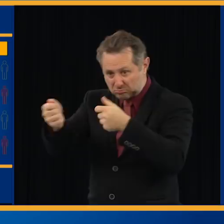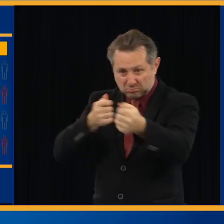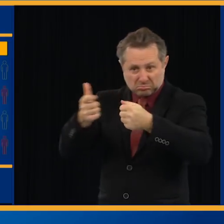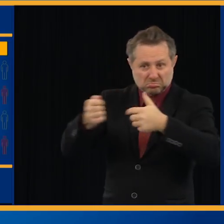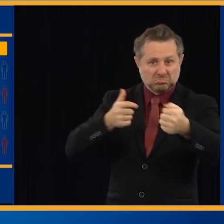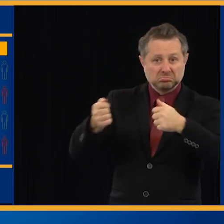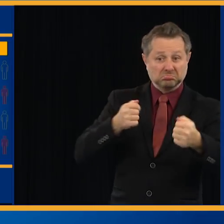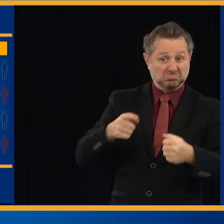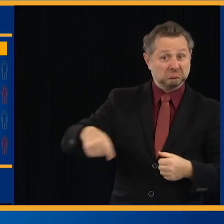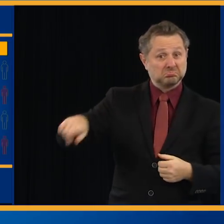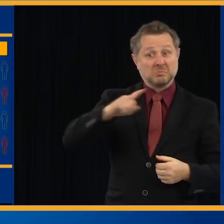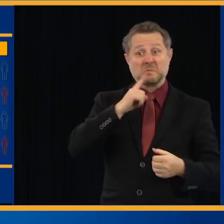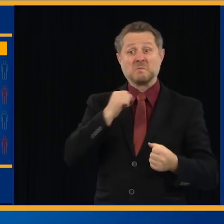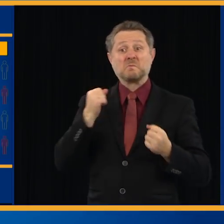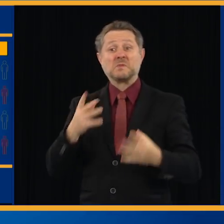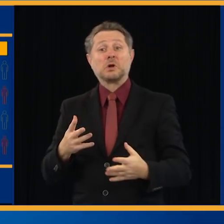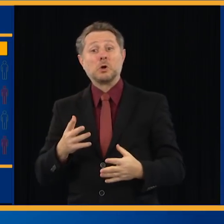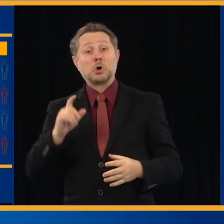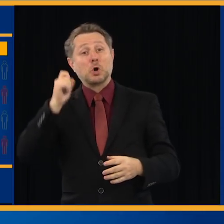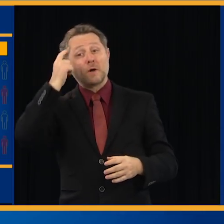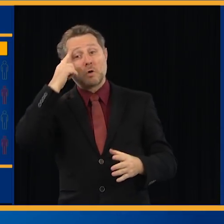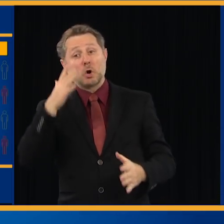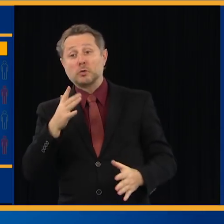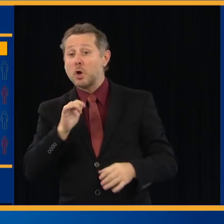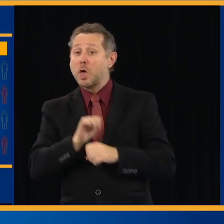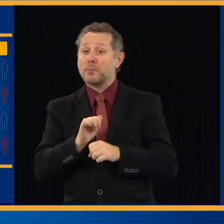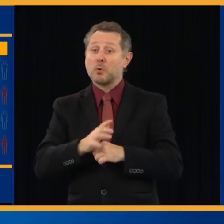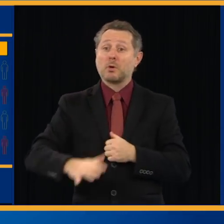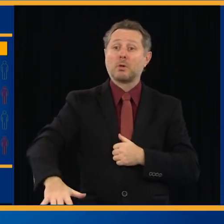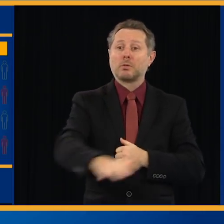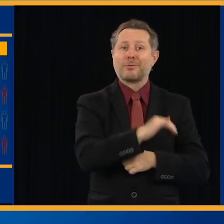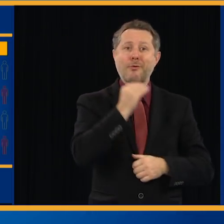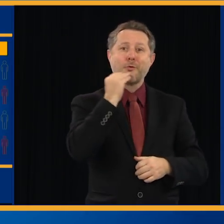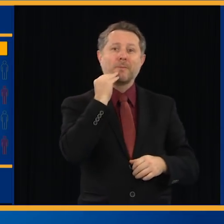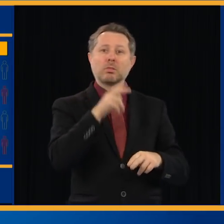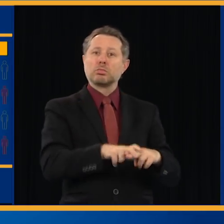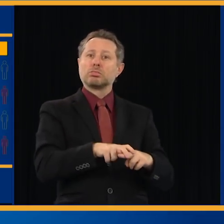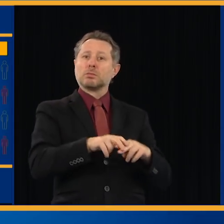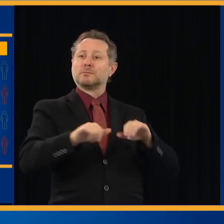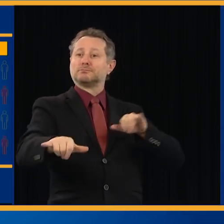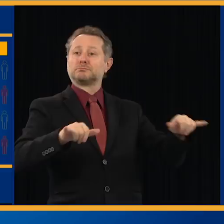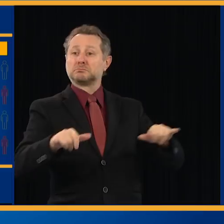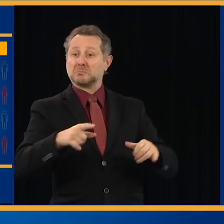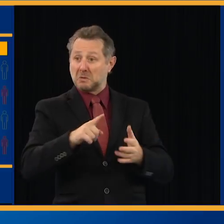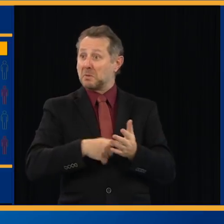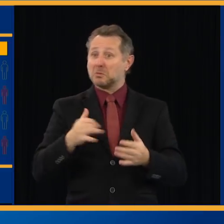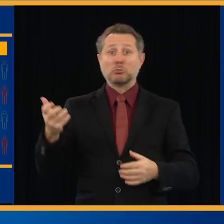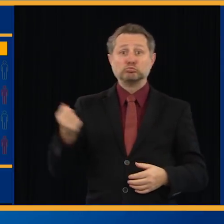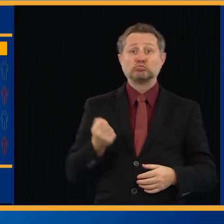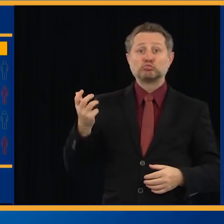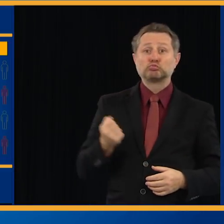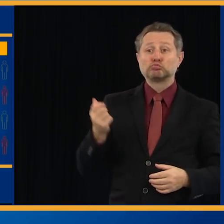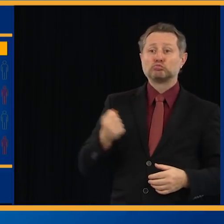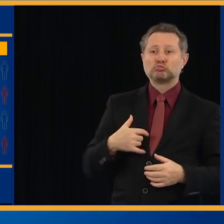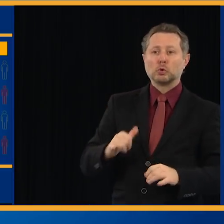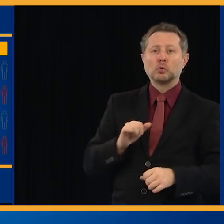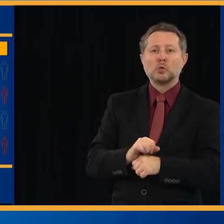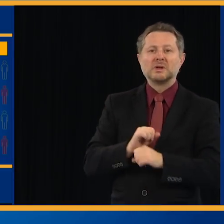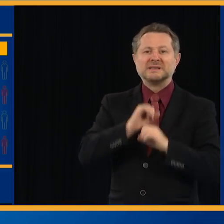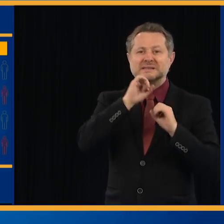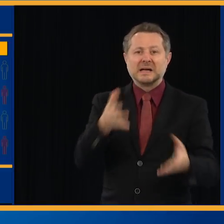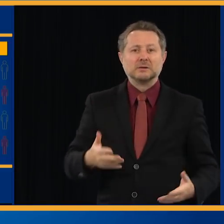of government employees who are at home now getting paid but are not working. What government